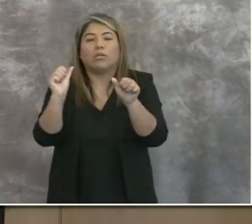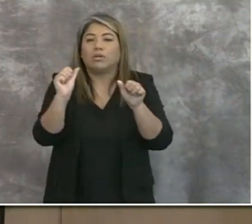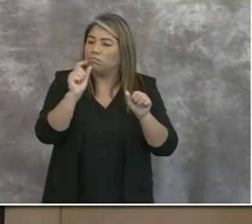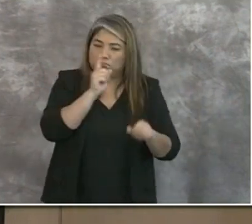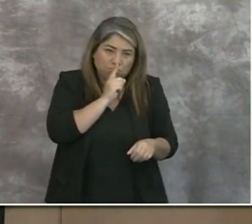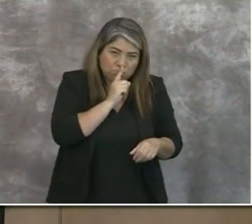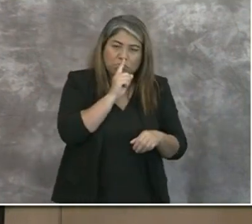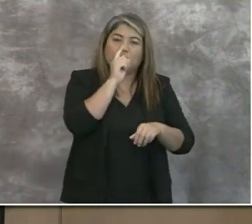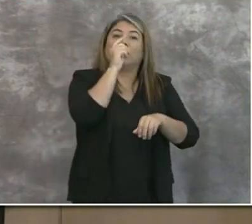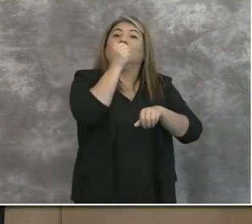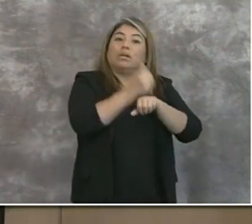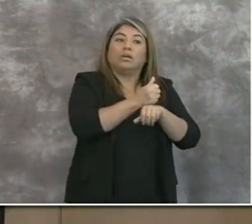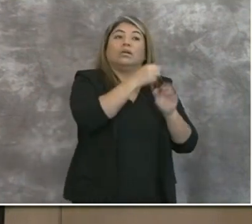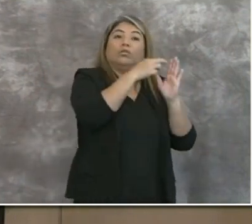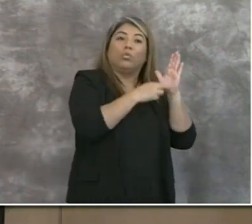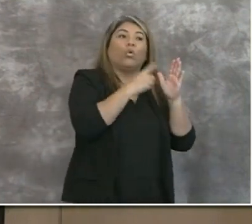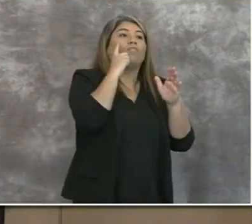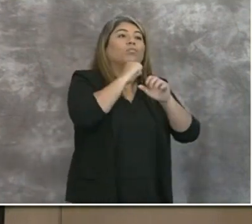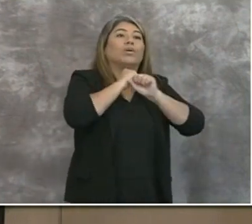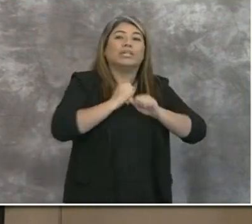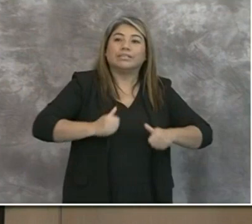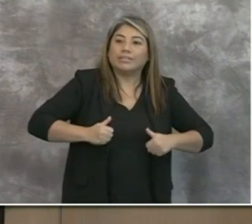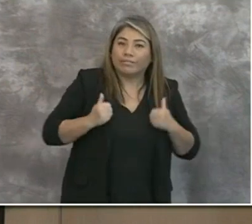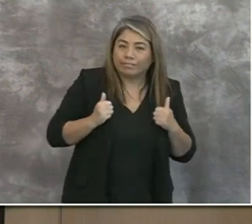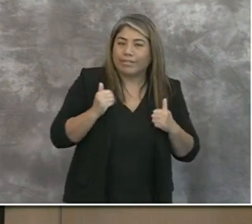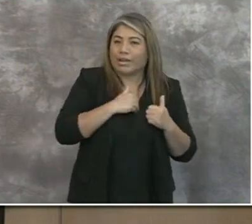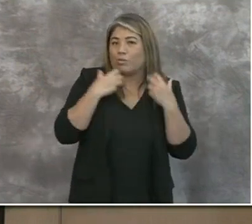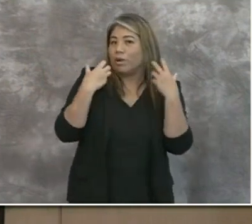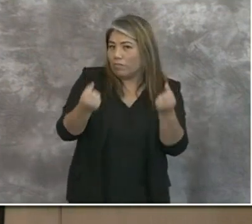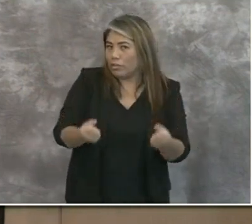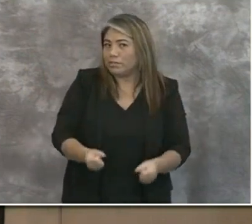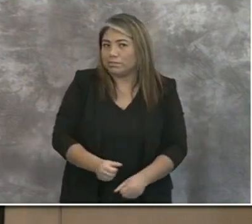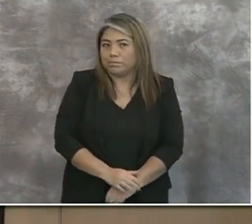These are things that are put in place to protect life and protect our recovery.